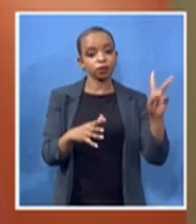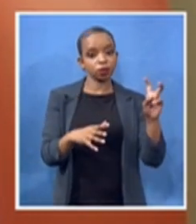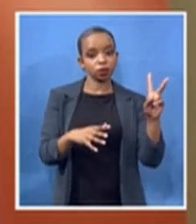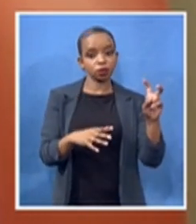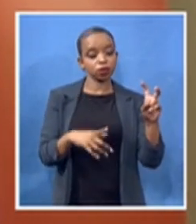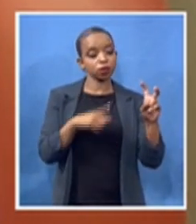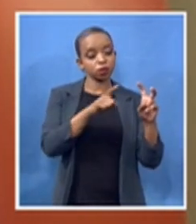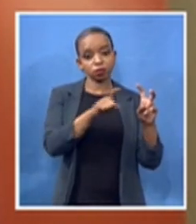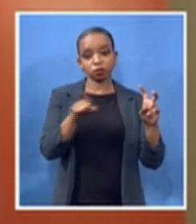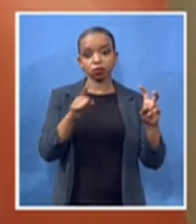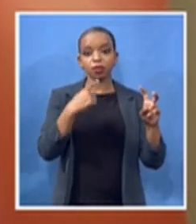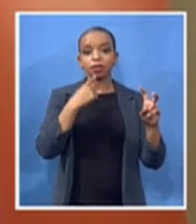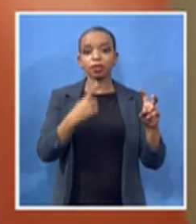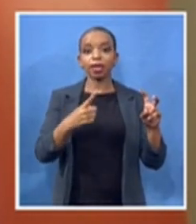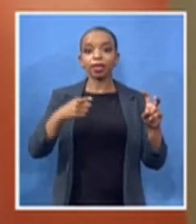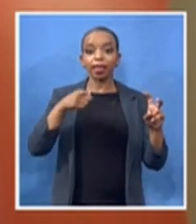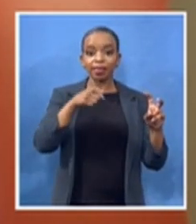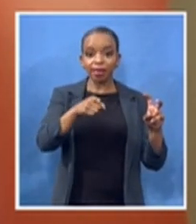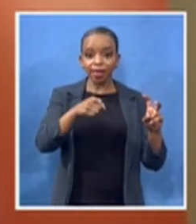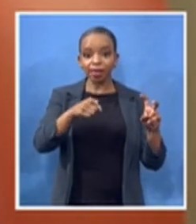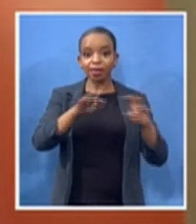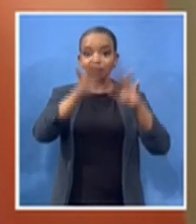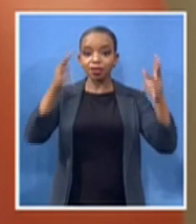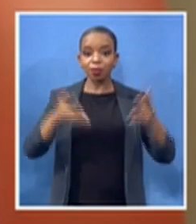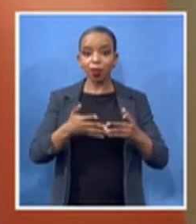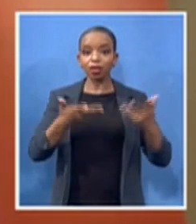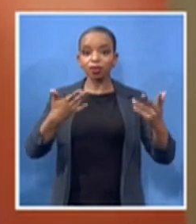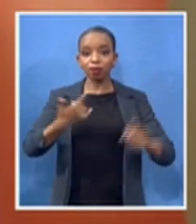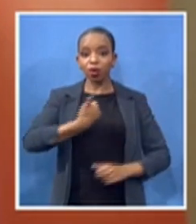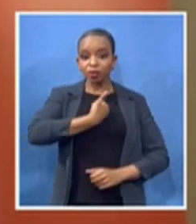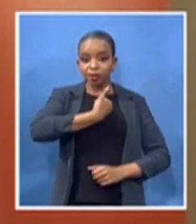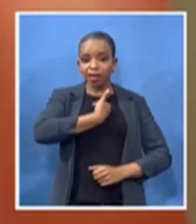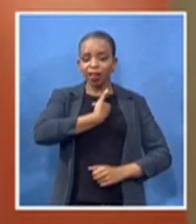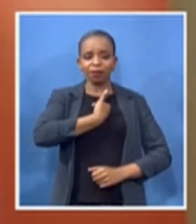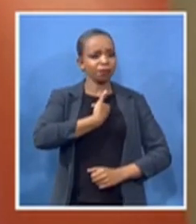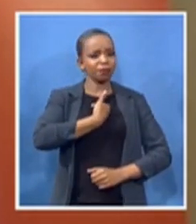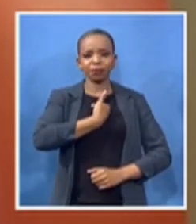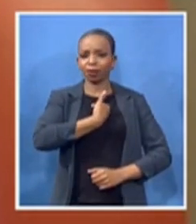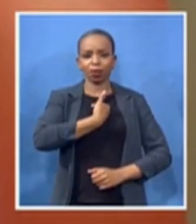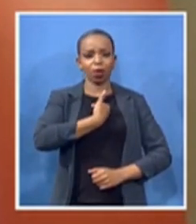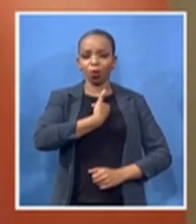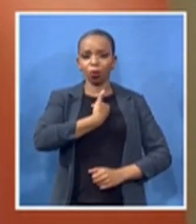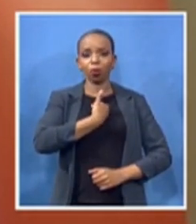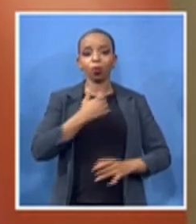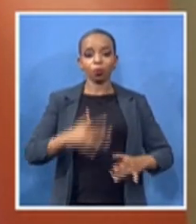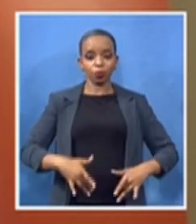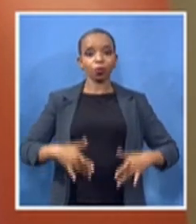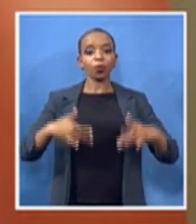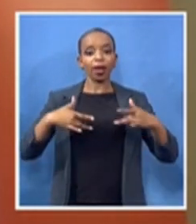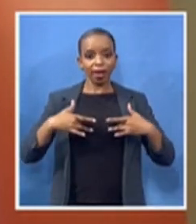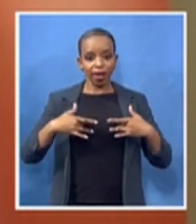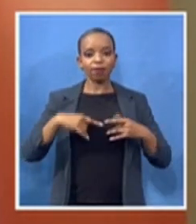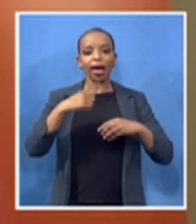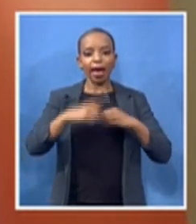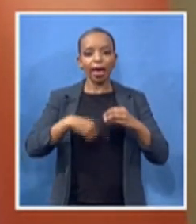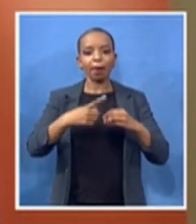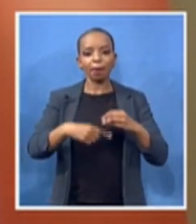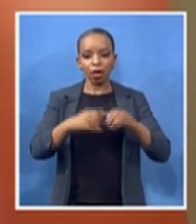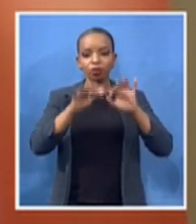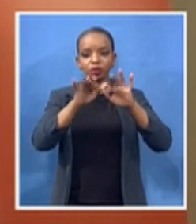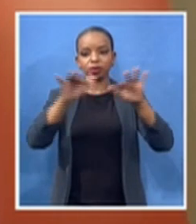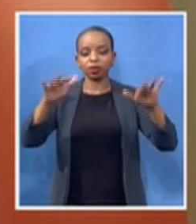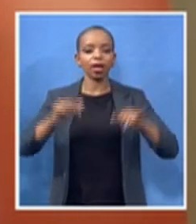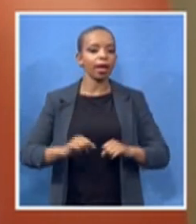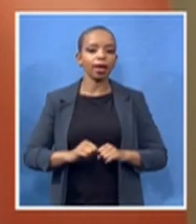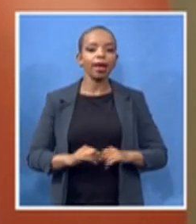and don't live above your people but live with them and if you can rise bring someone with